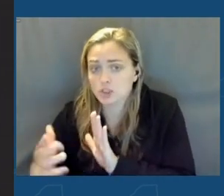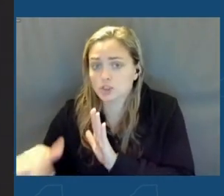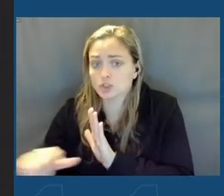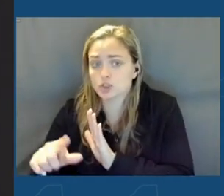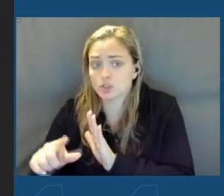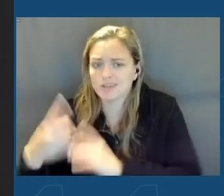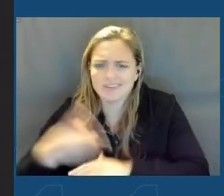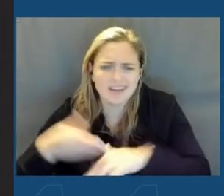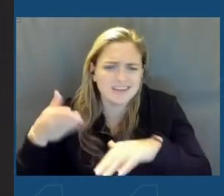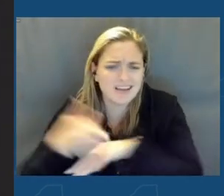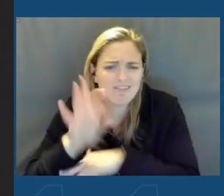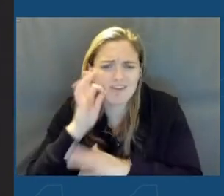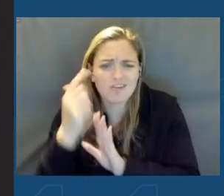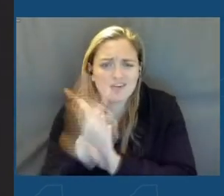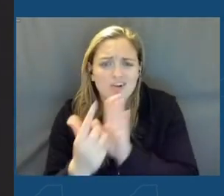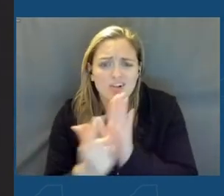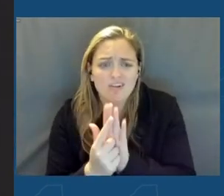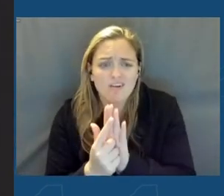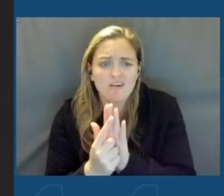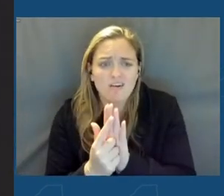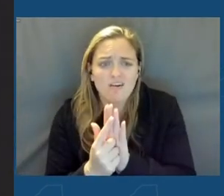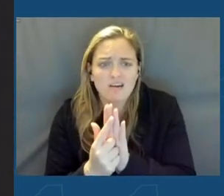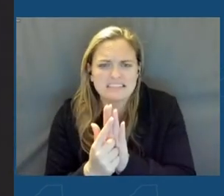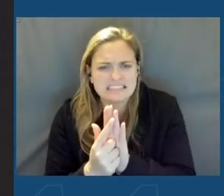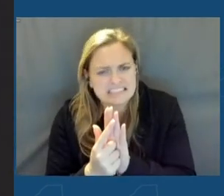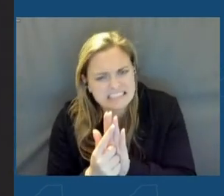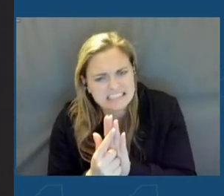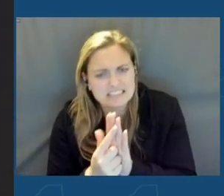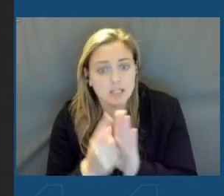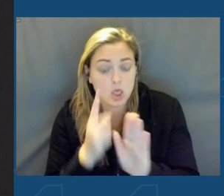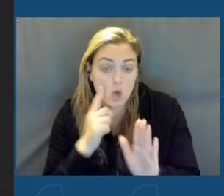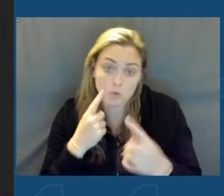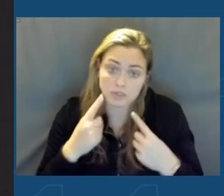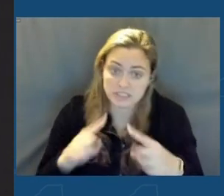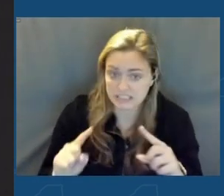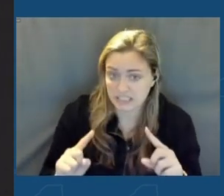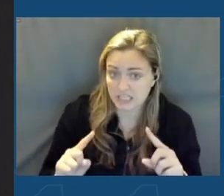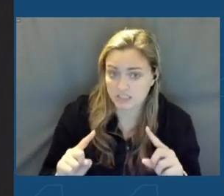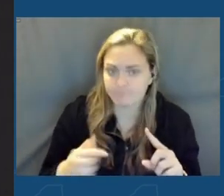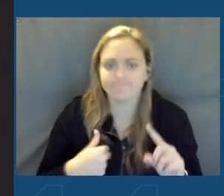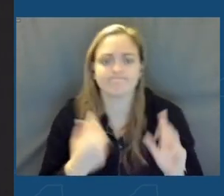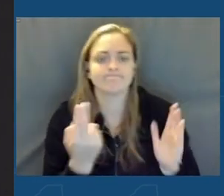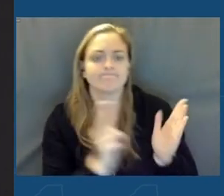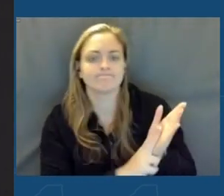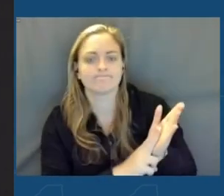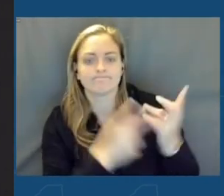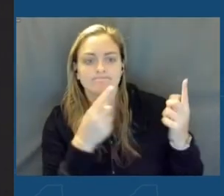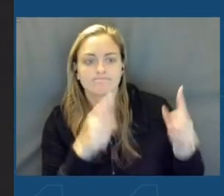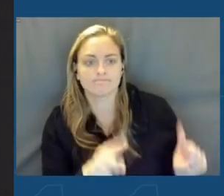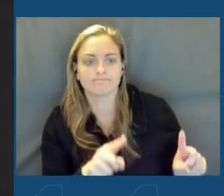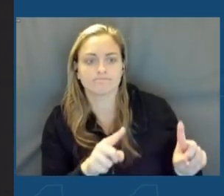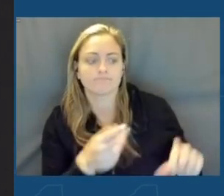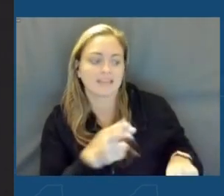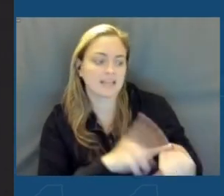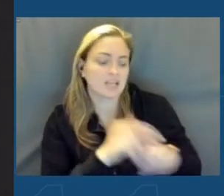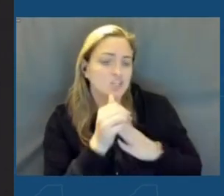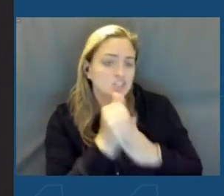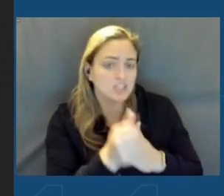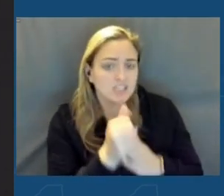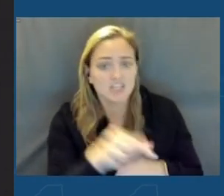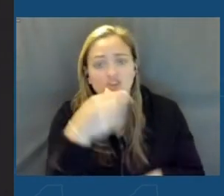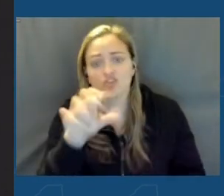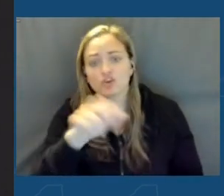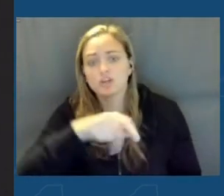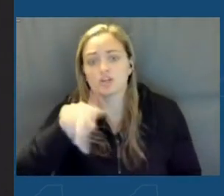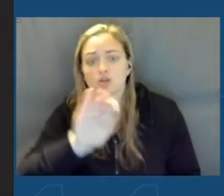days after the federal law looked like it was going to be successful. I signed the nation-leading green